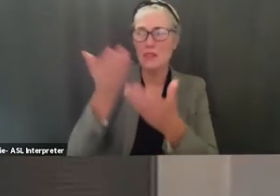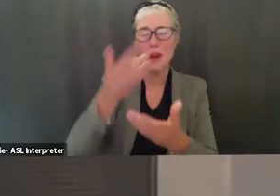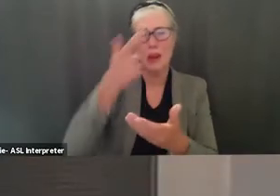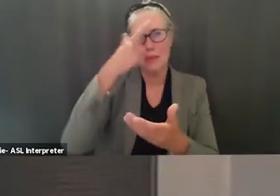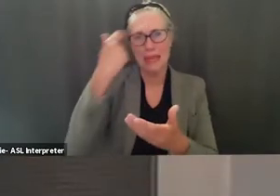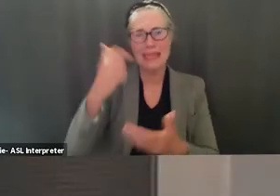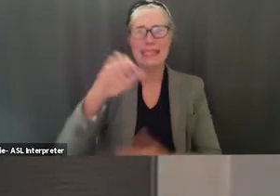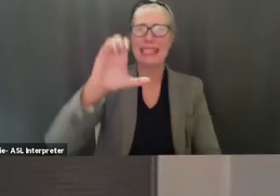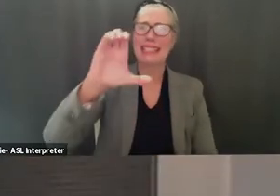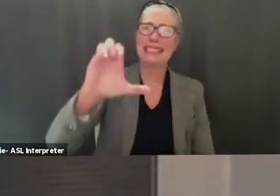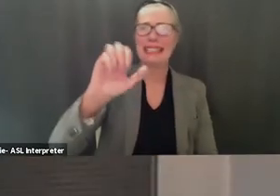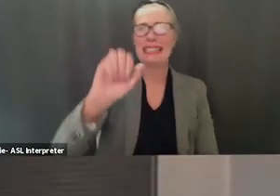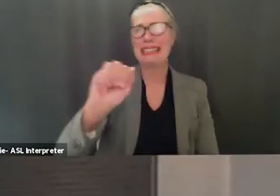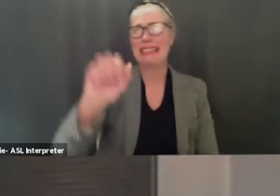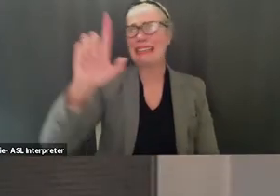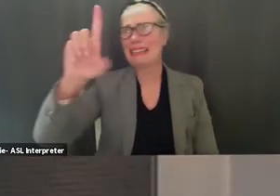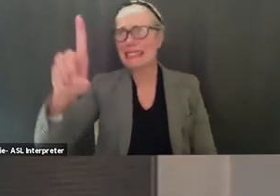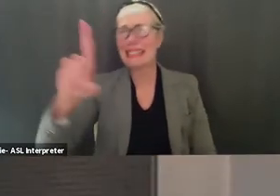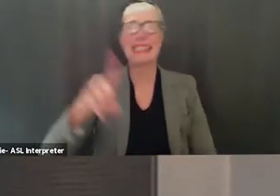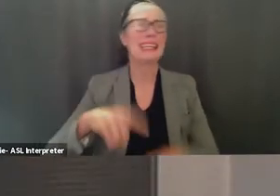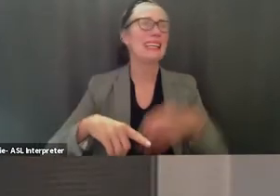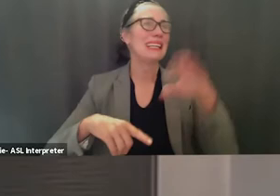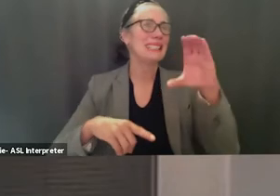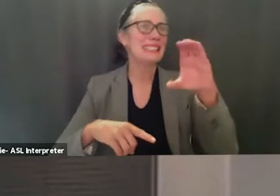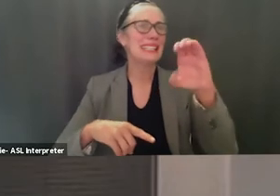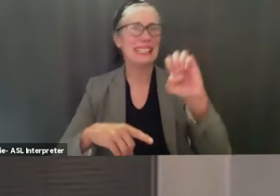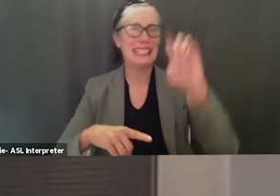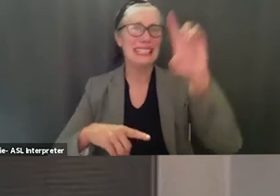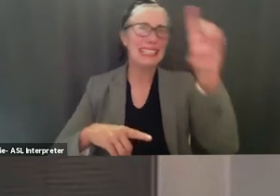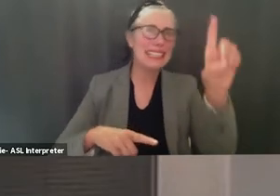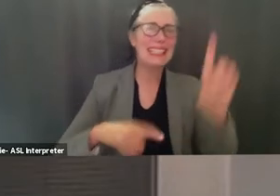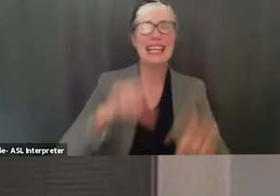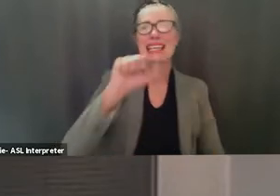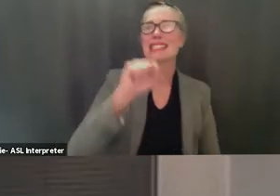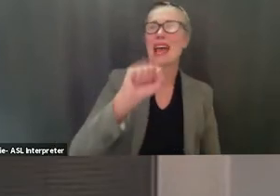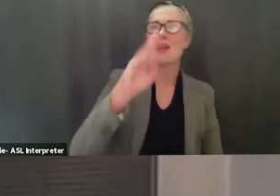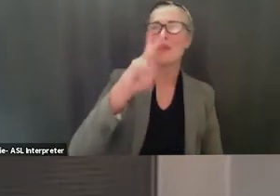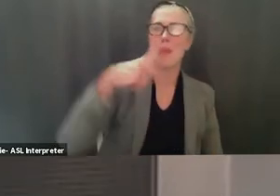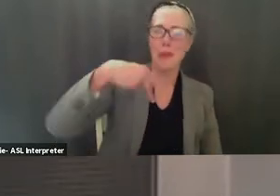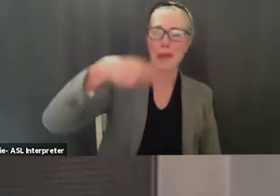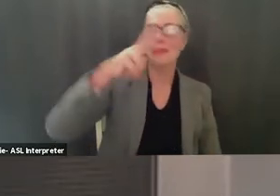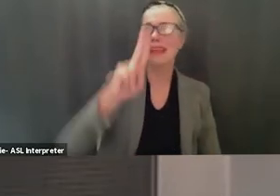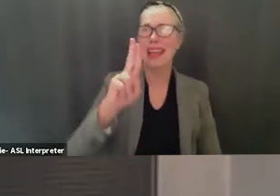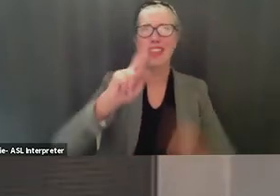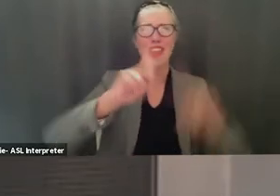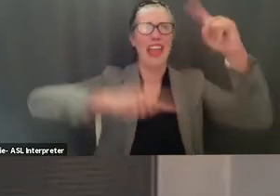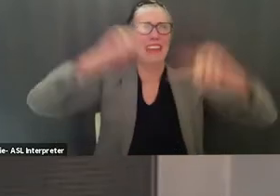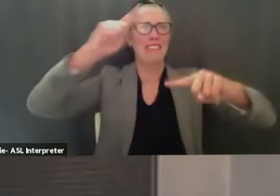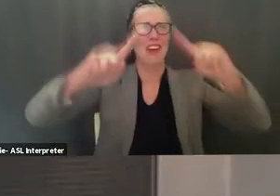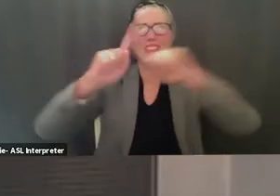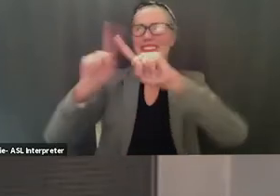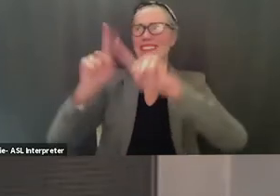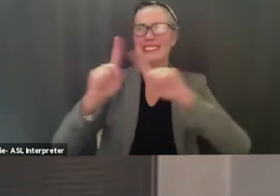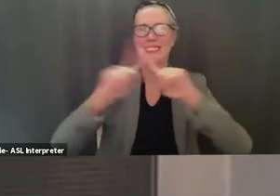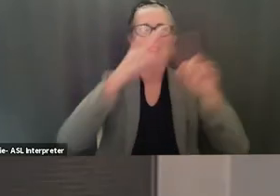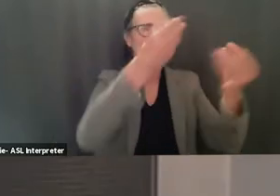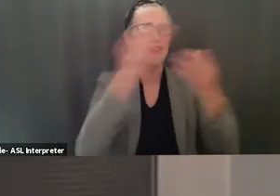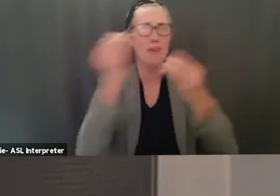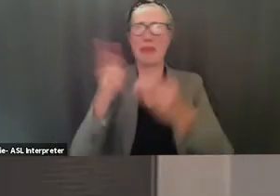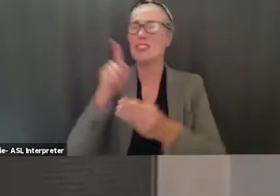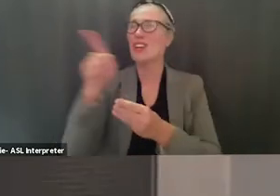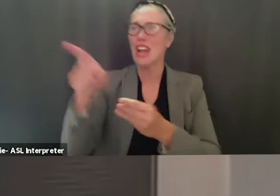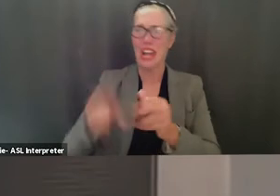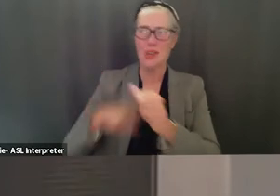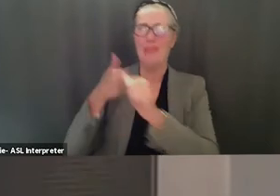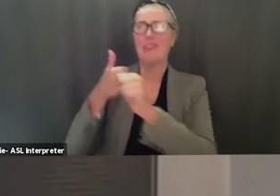and san avaro public health so i really appreciate all the research that you do to bring us accurate information uh thank you